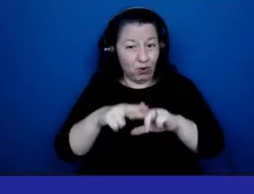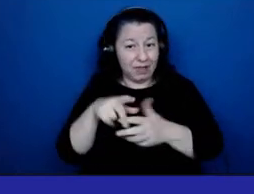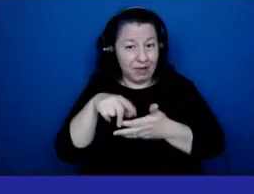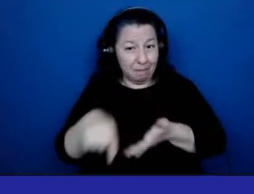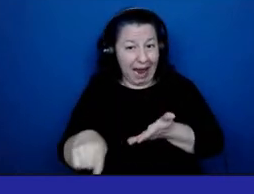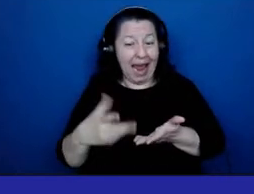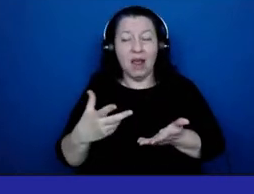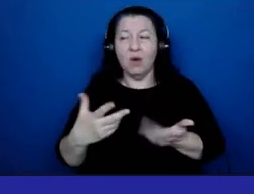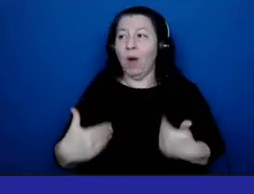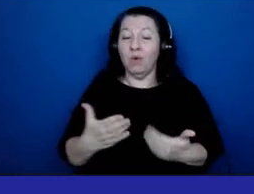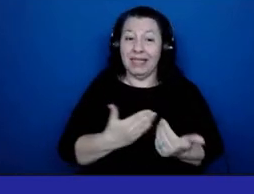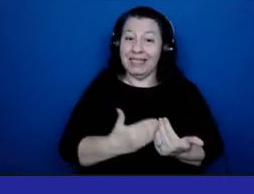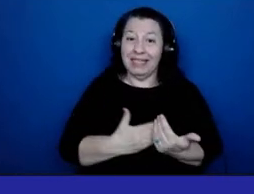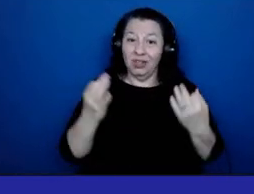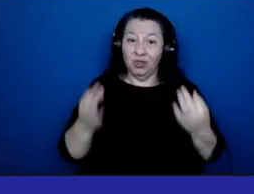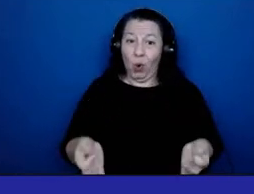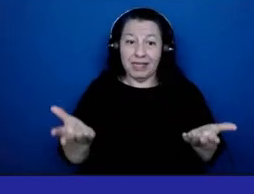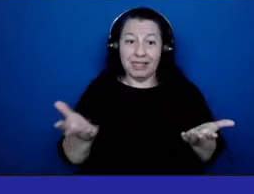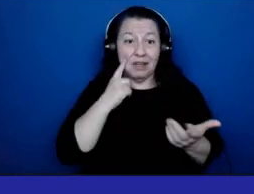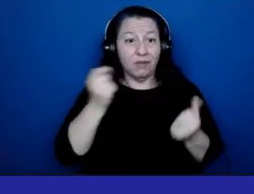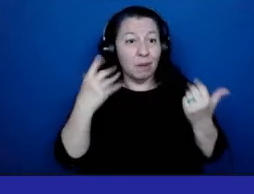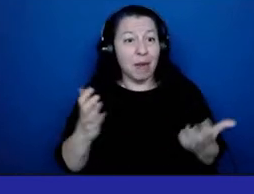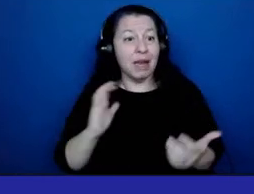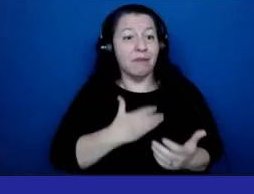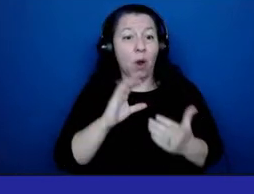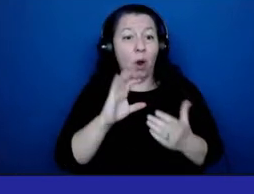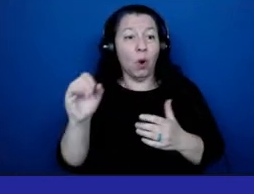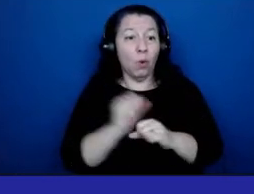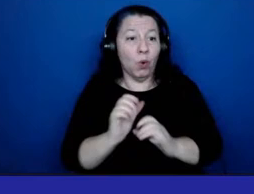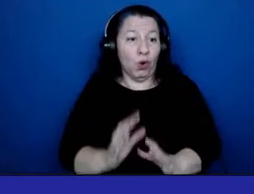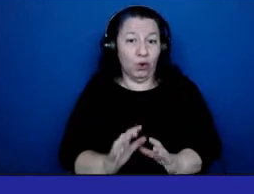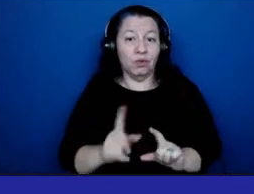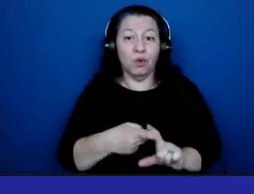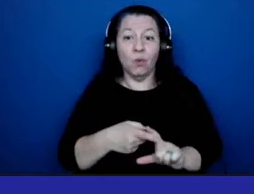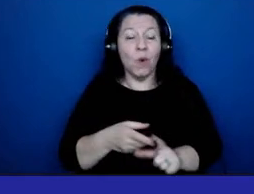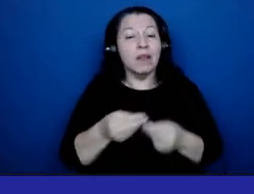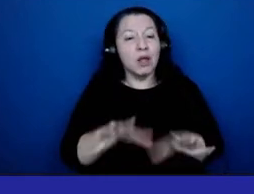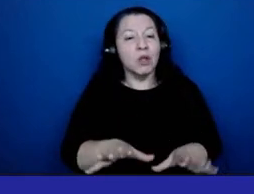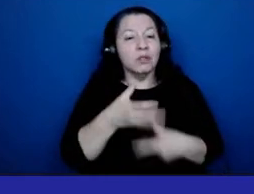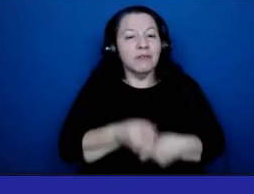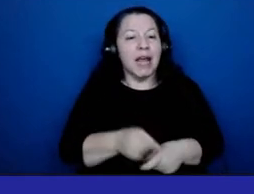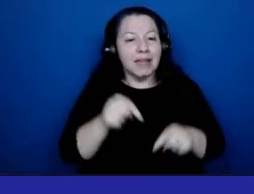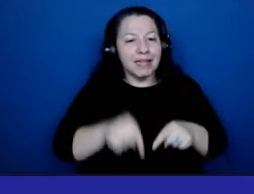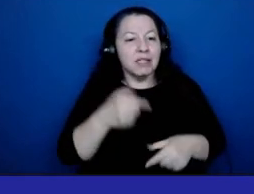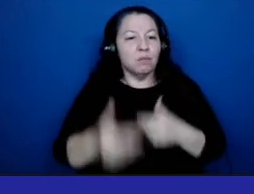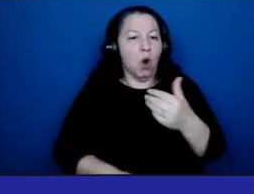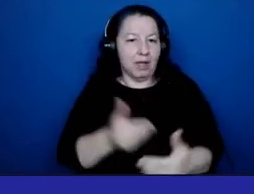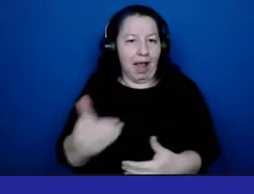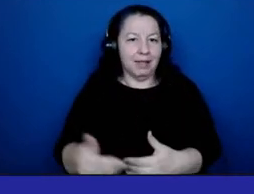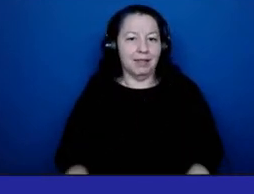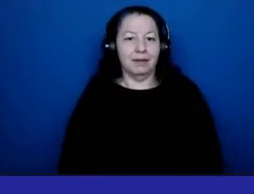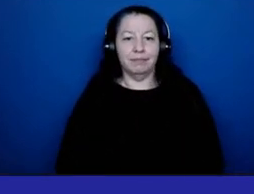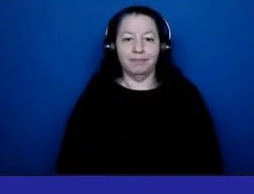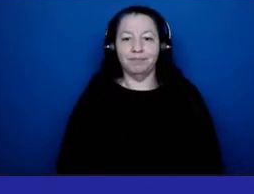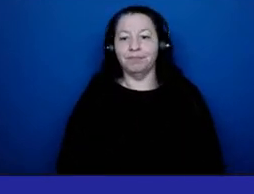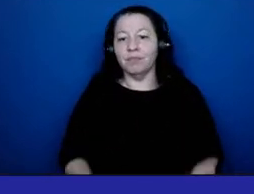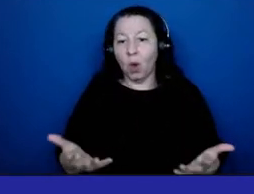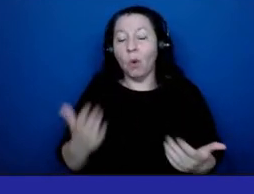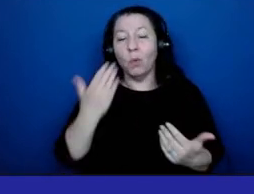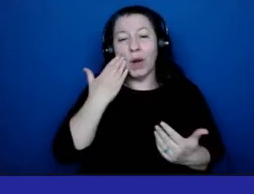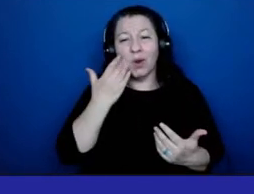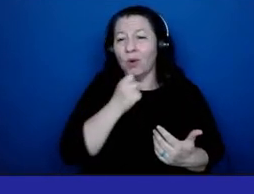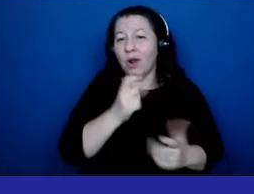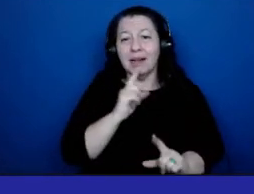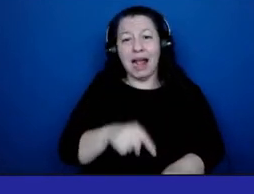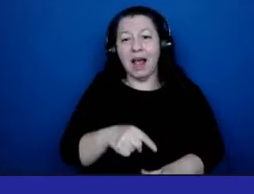a pretty easy decision to make for so many of our coworkers when they lose faith in the process. So we know you're not going to